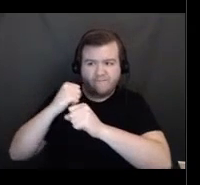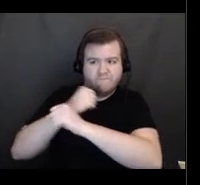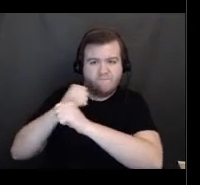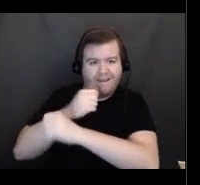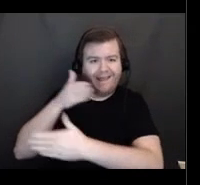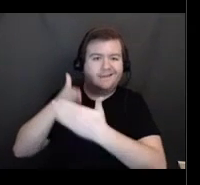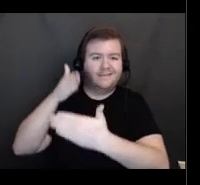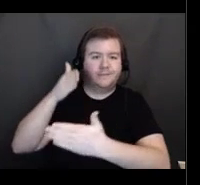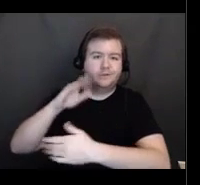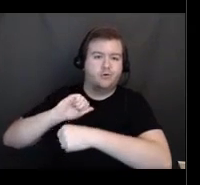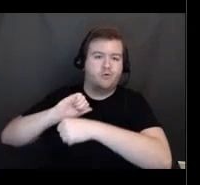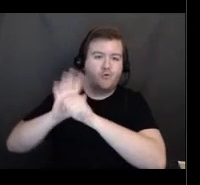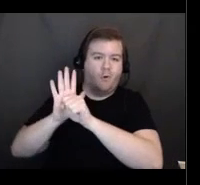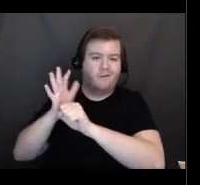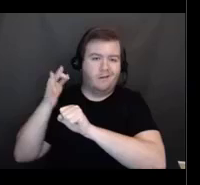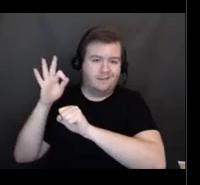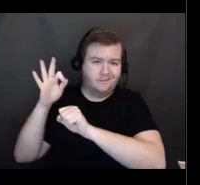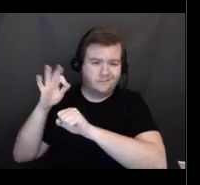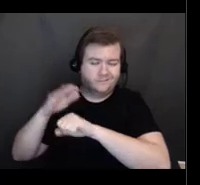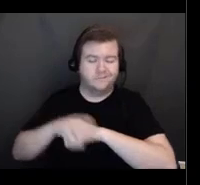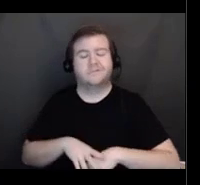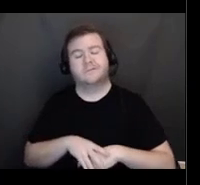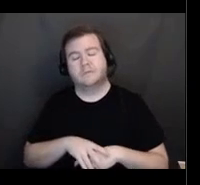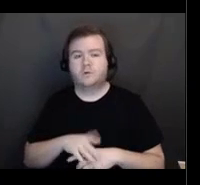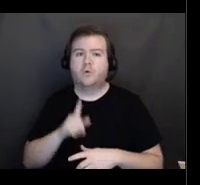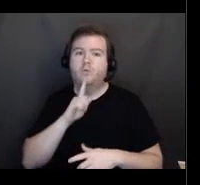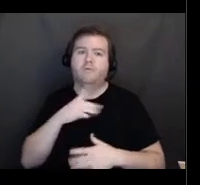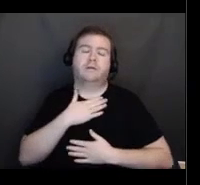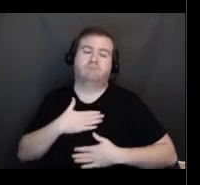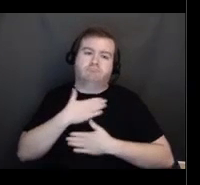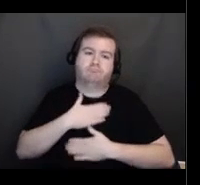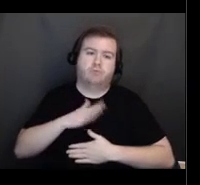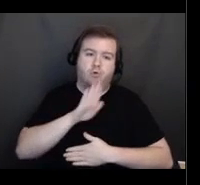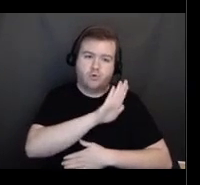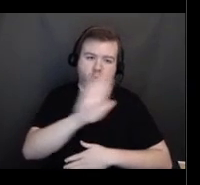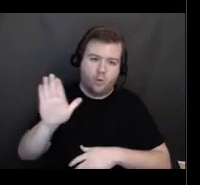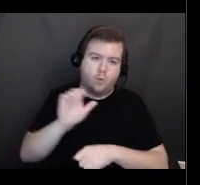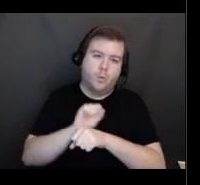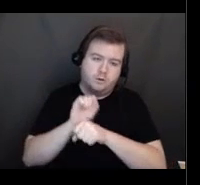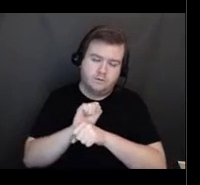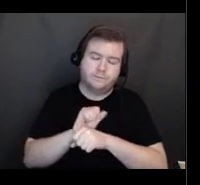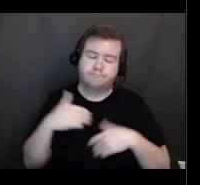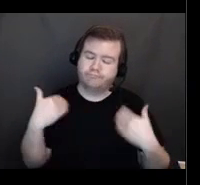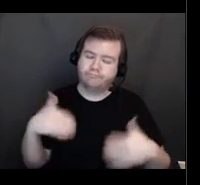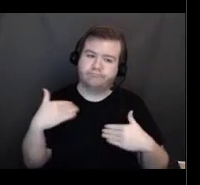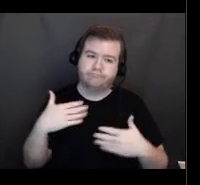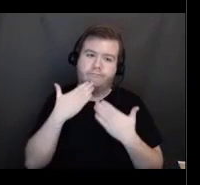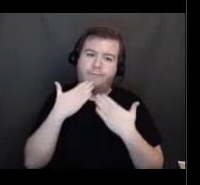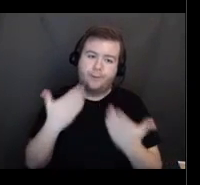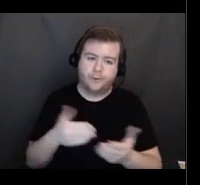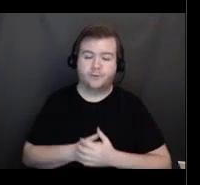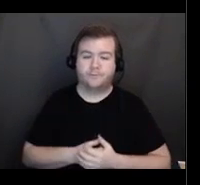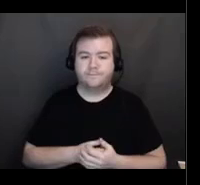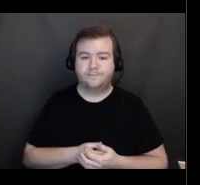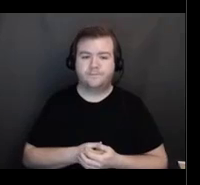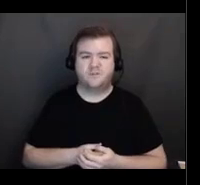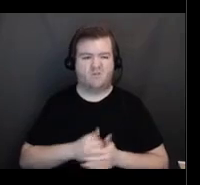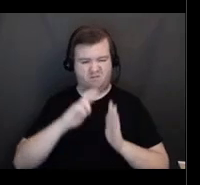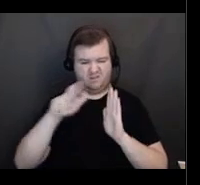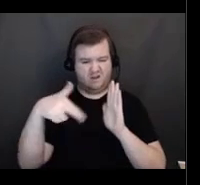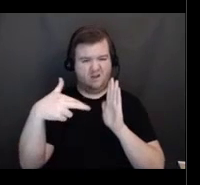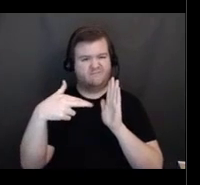grateful for you guys and the work that you will be doing. So, what is the